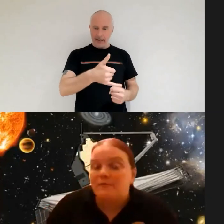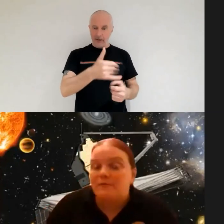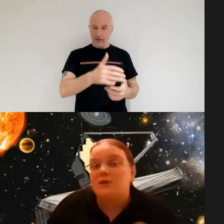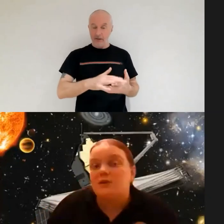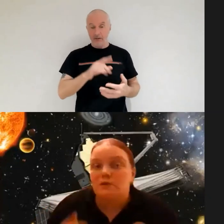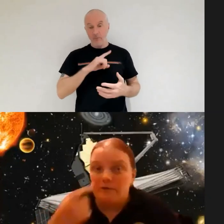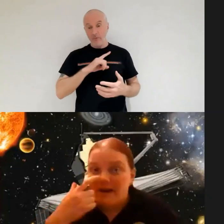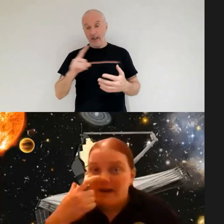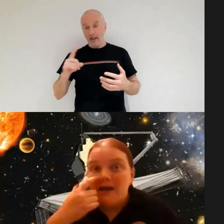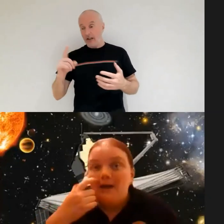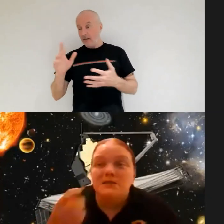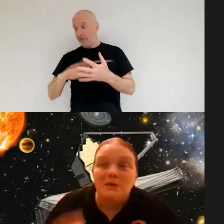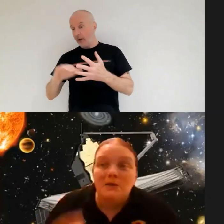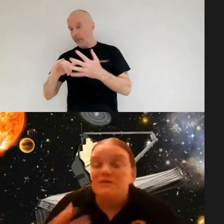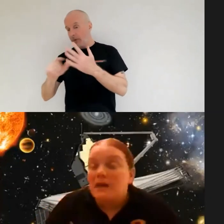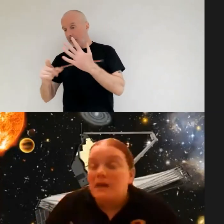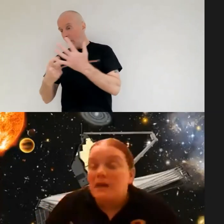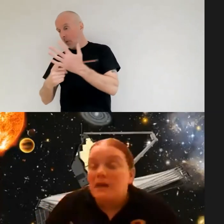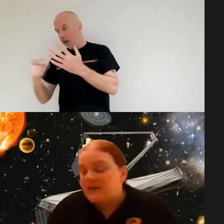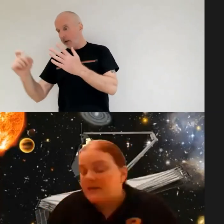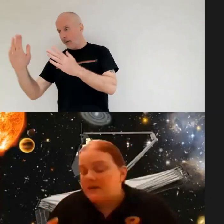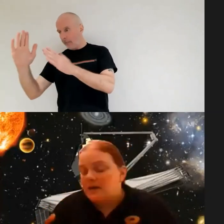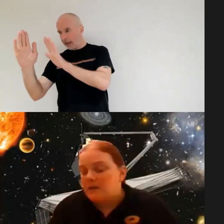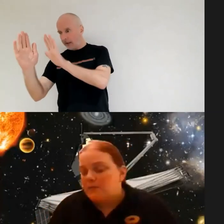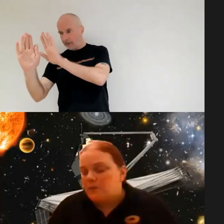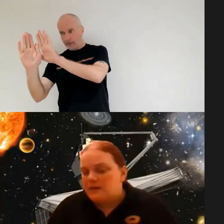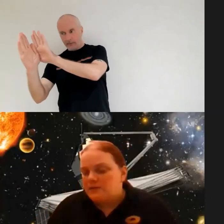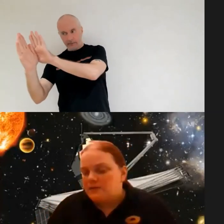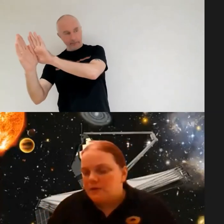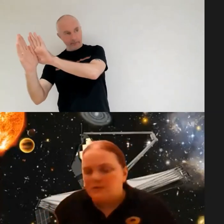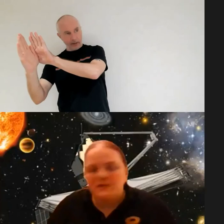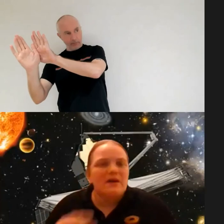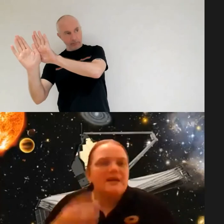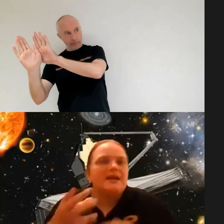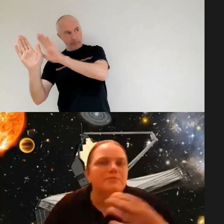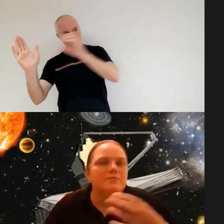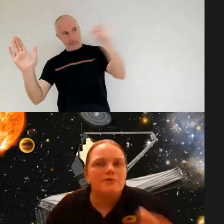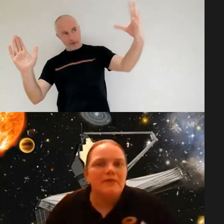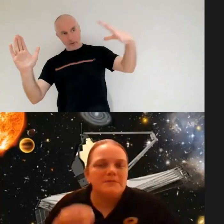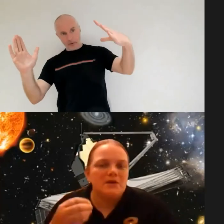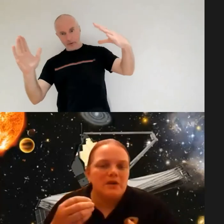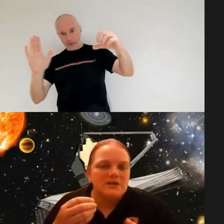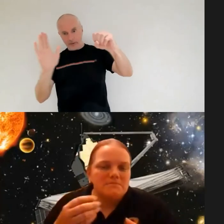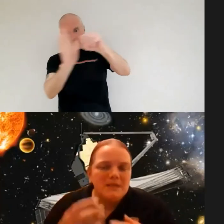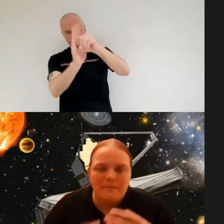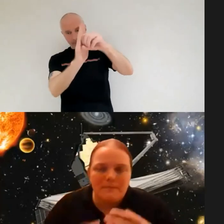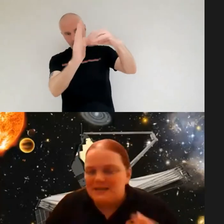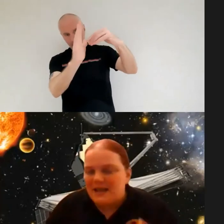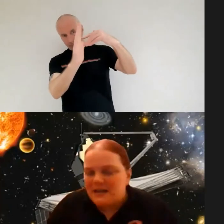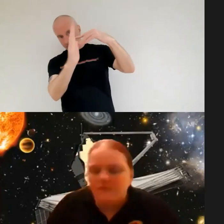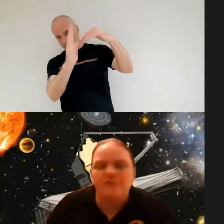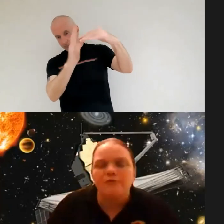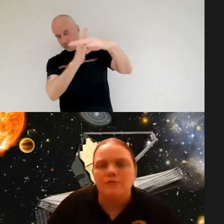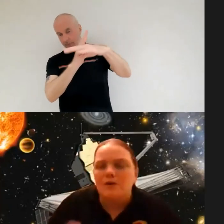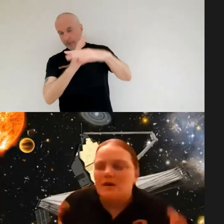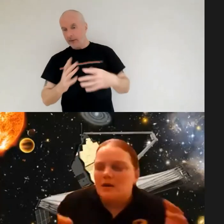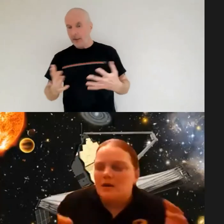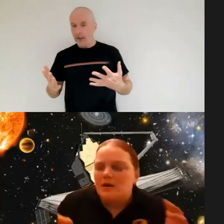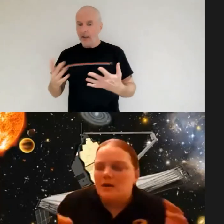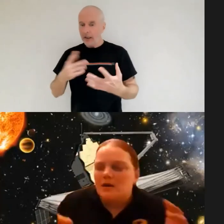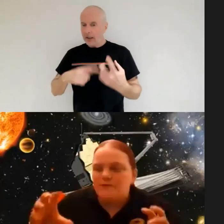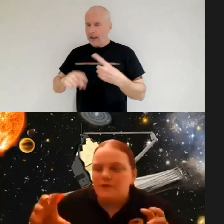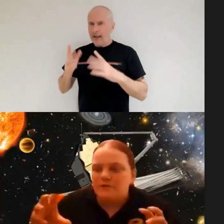generate from its solar array so as a result we've had to come up with you know cycling programs that are going to minimize the energy draw